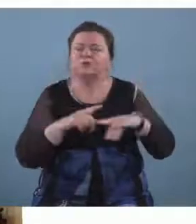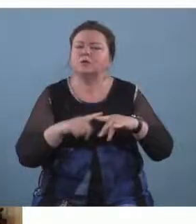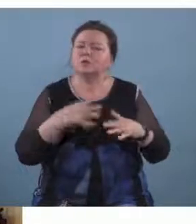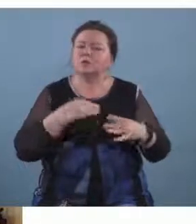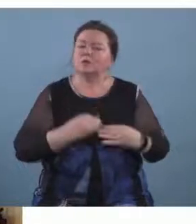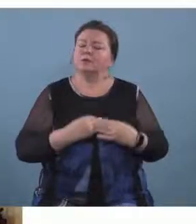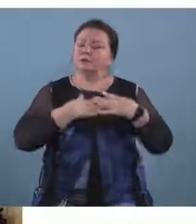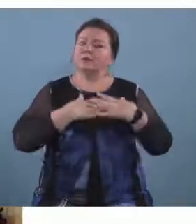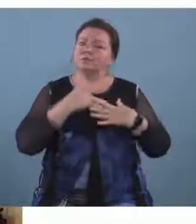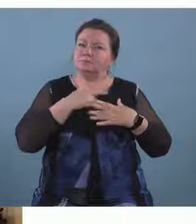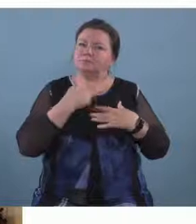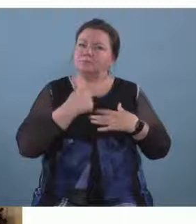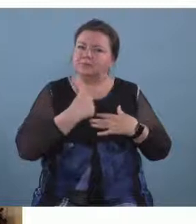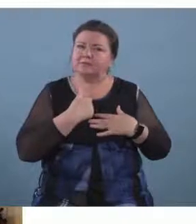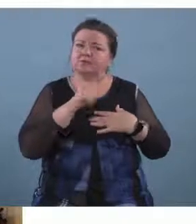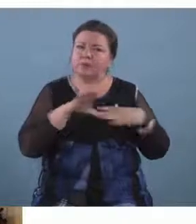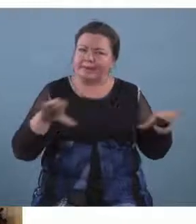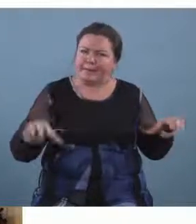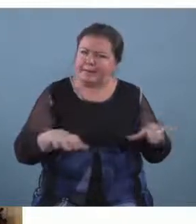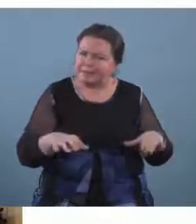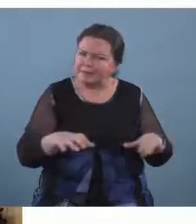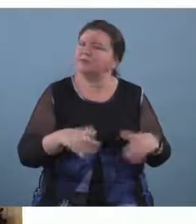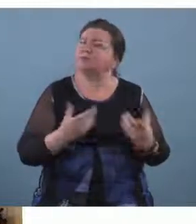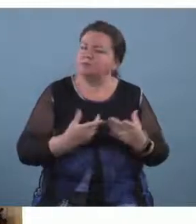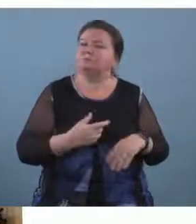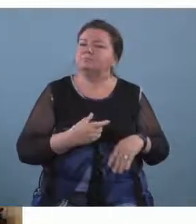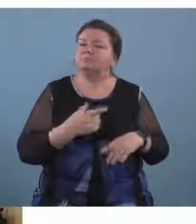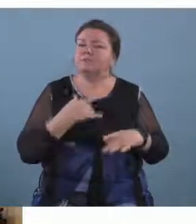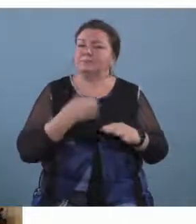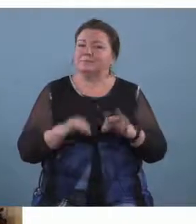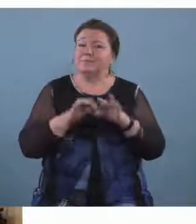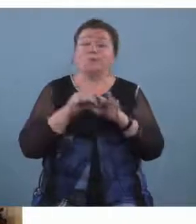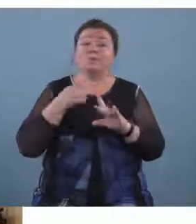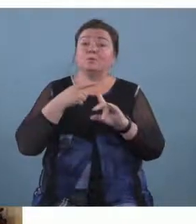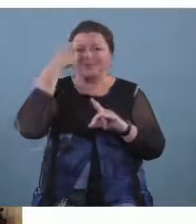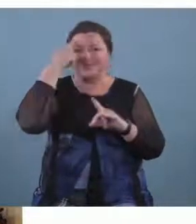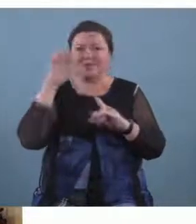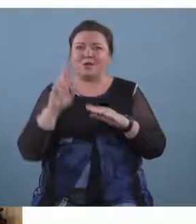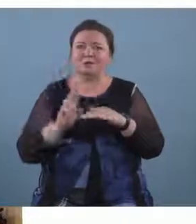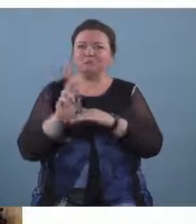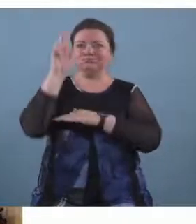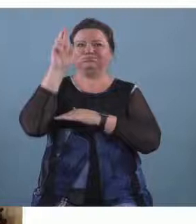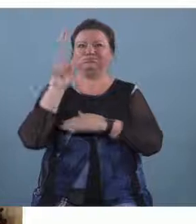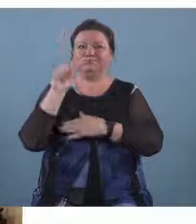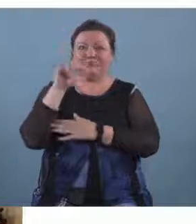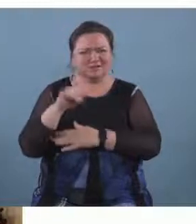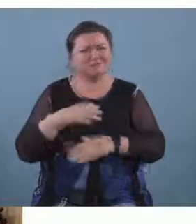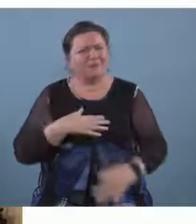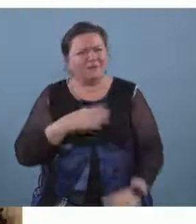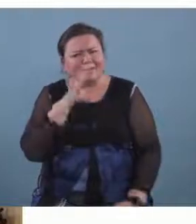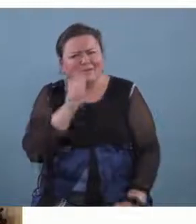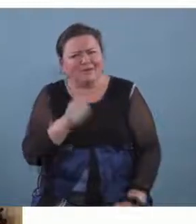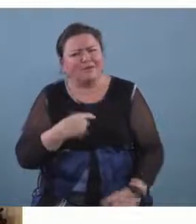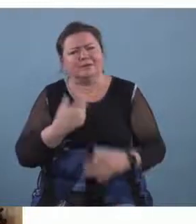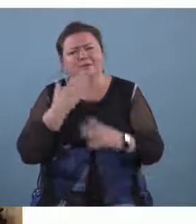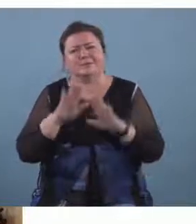inspired by your activities and particularly the one on the space theme i thought that was quite outstanding